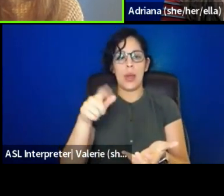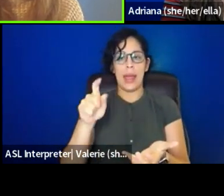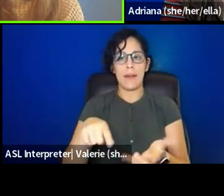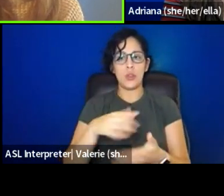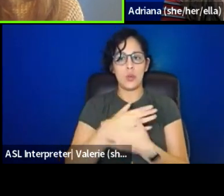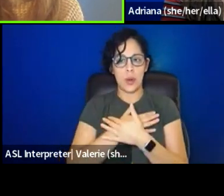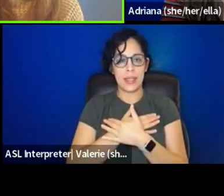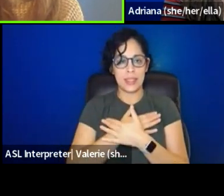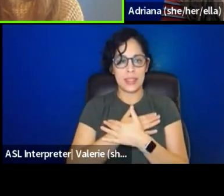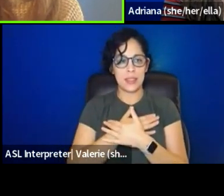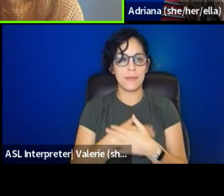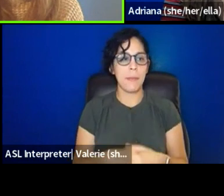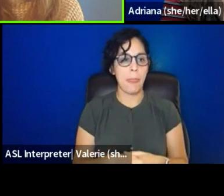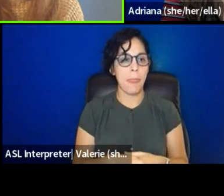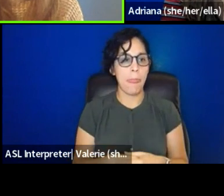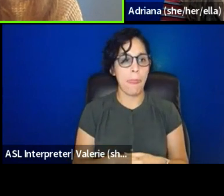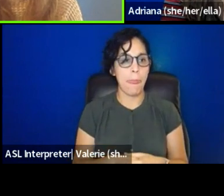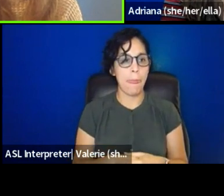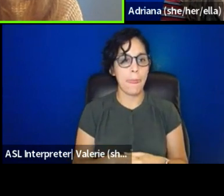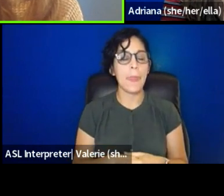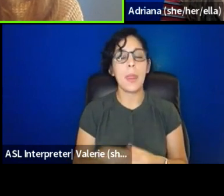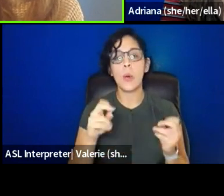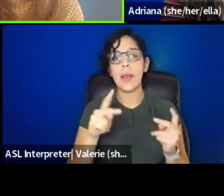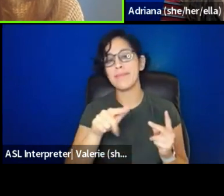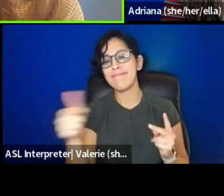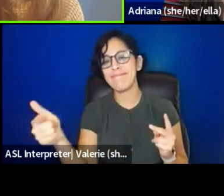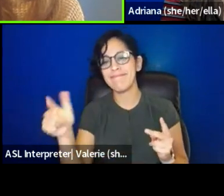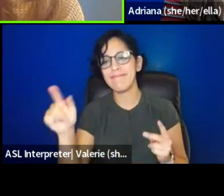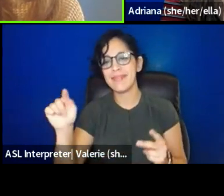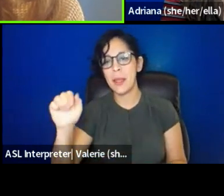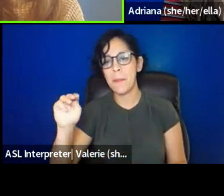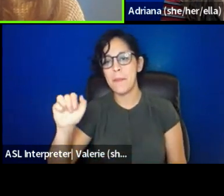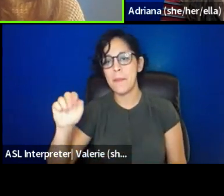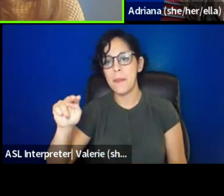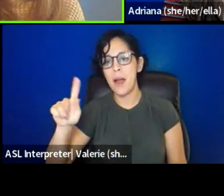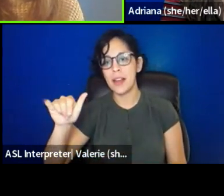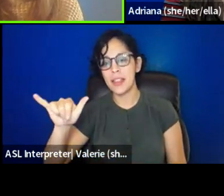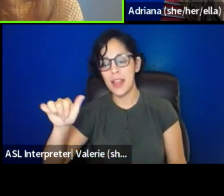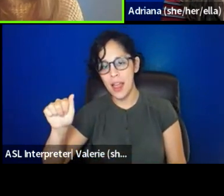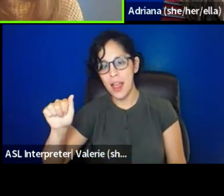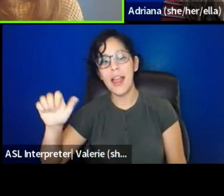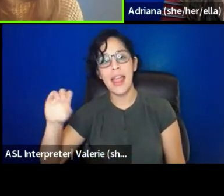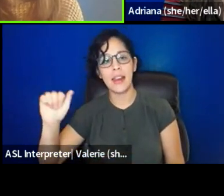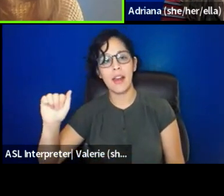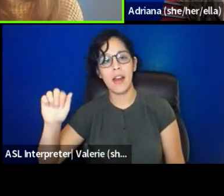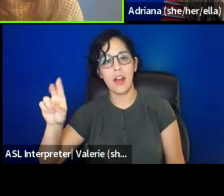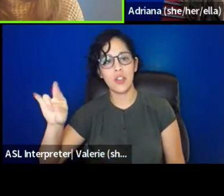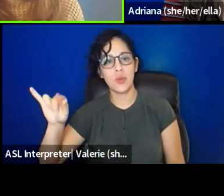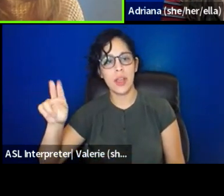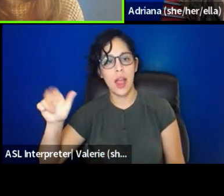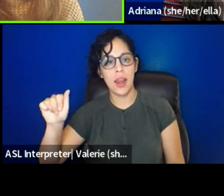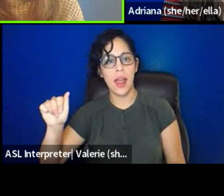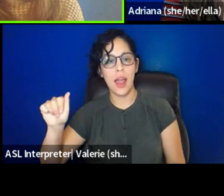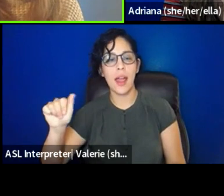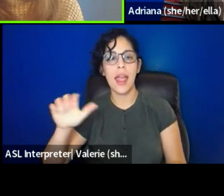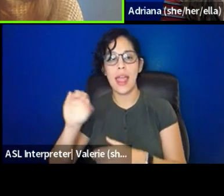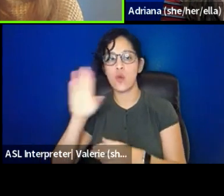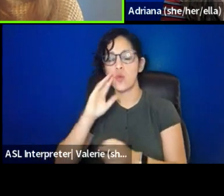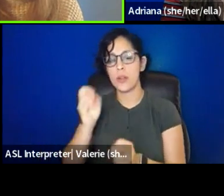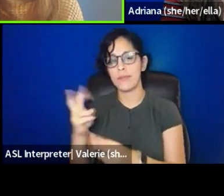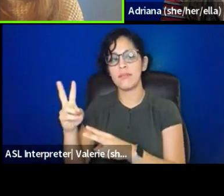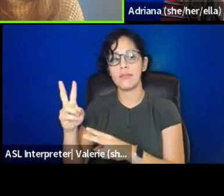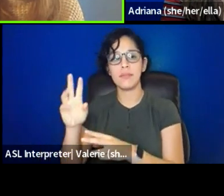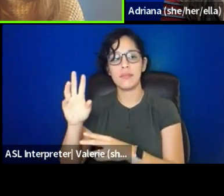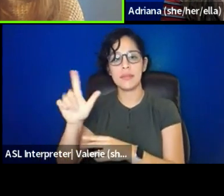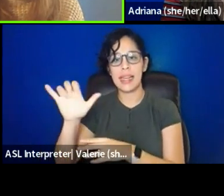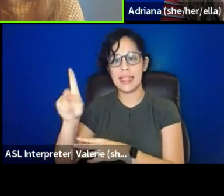I need to, I need to be honest. Um, yeah, Timania and Adriana, and I will drop the link to donate in the chat at theater.com slash donate. And